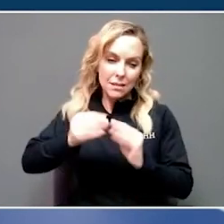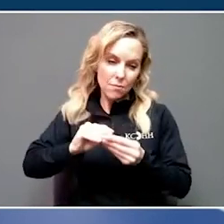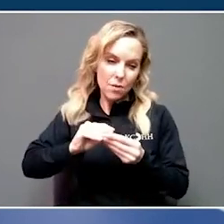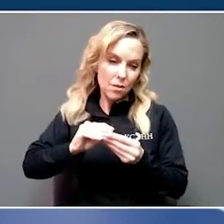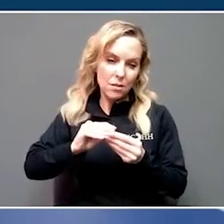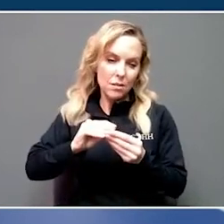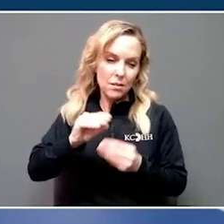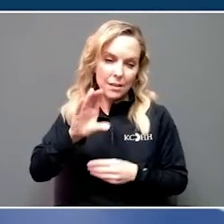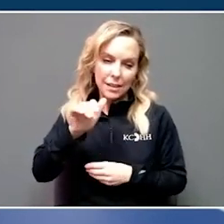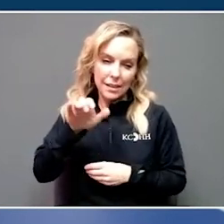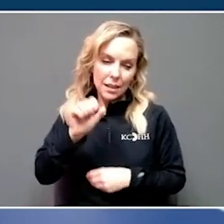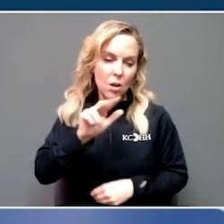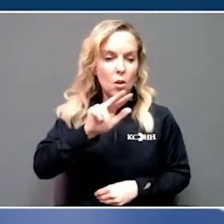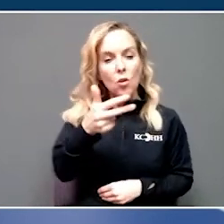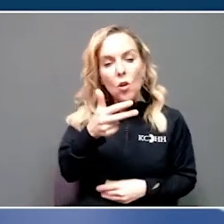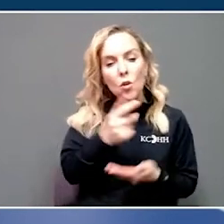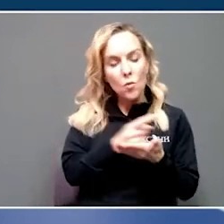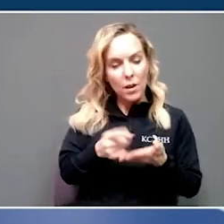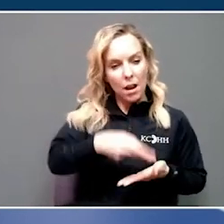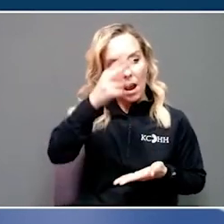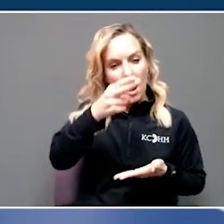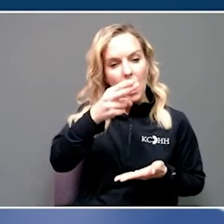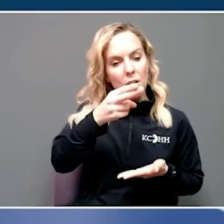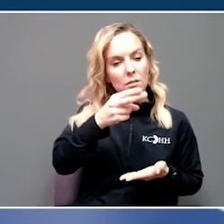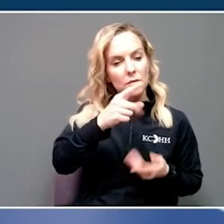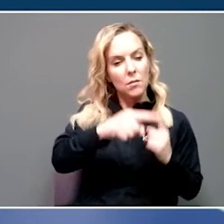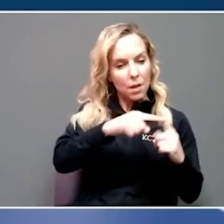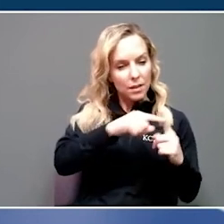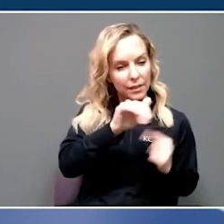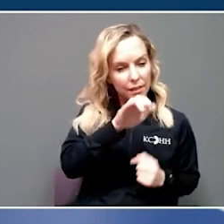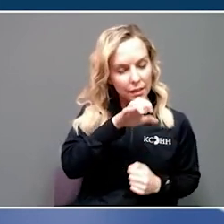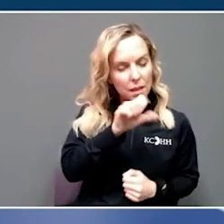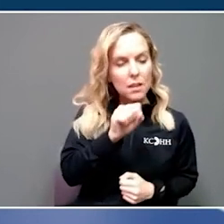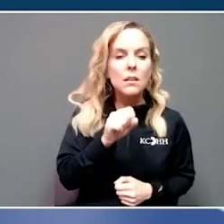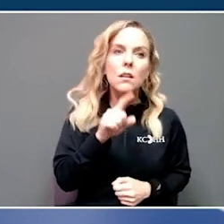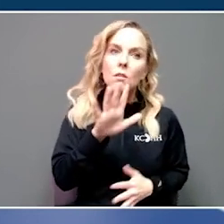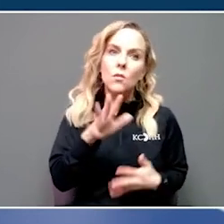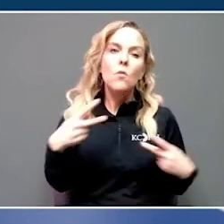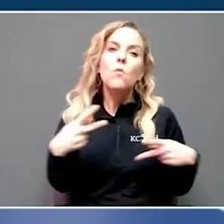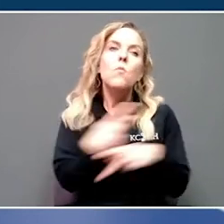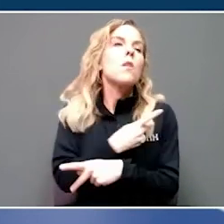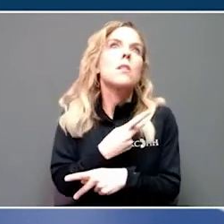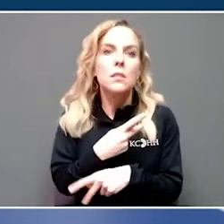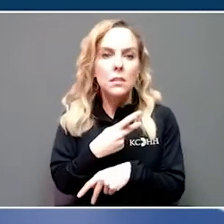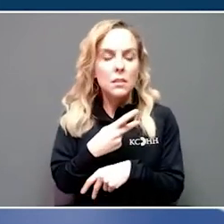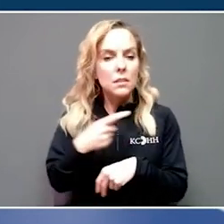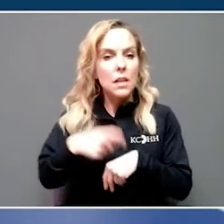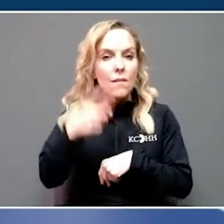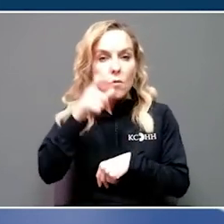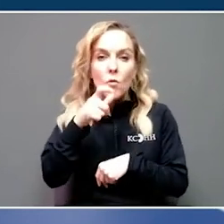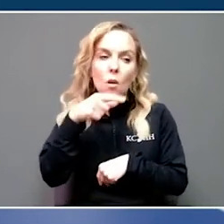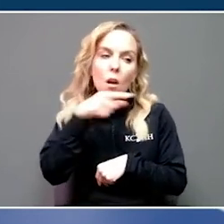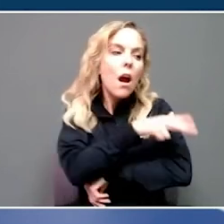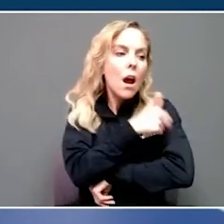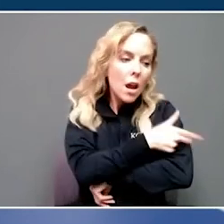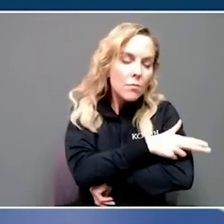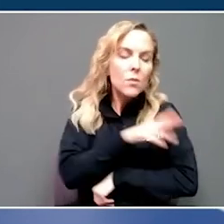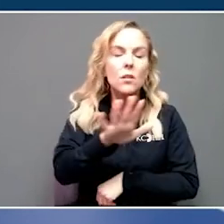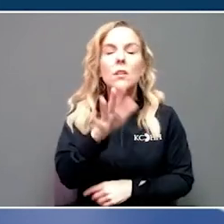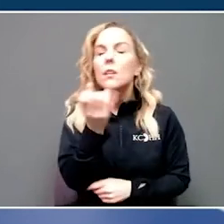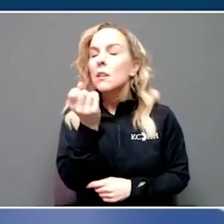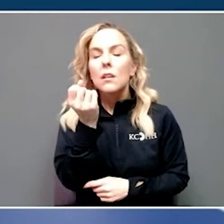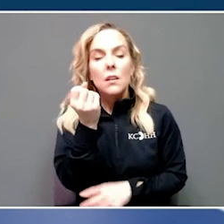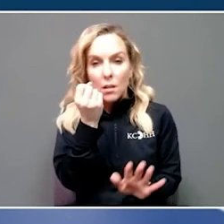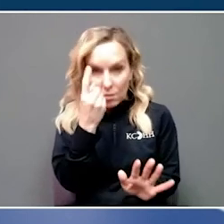positivity. It's one of the worst times for hospitals, but it looks